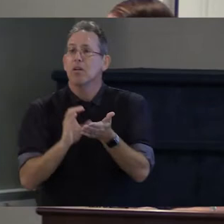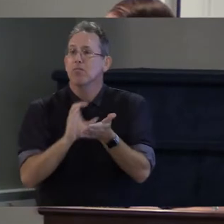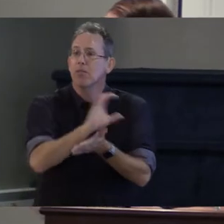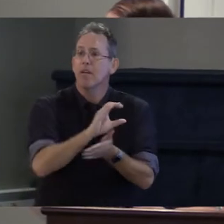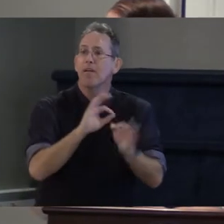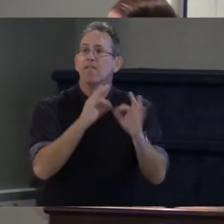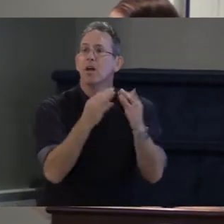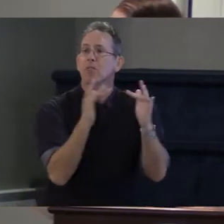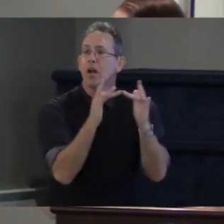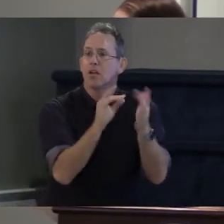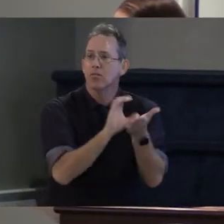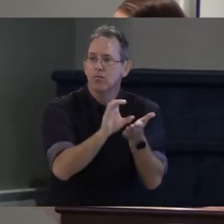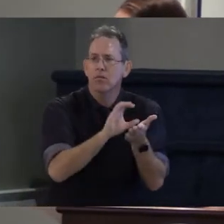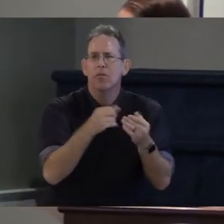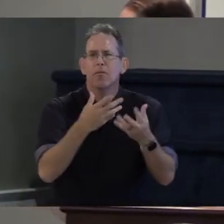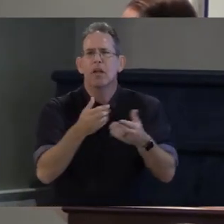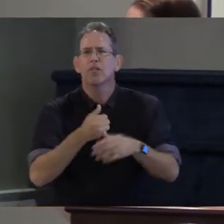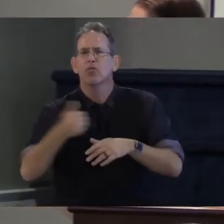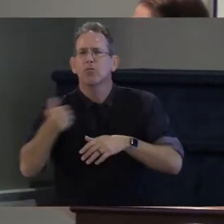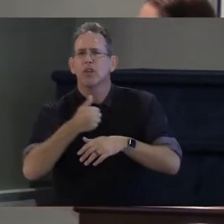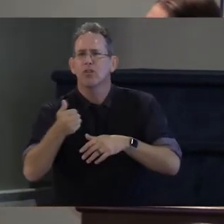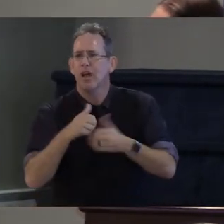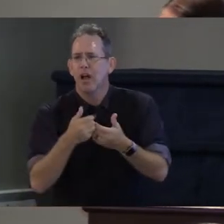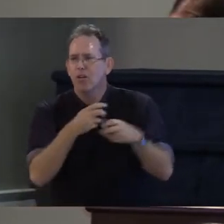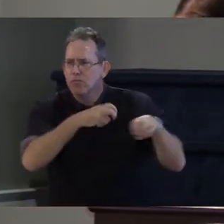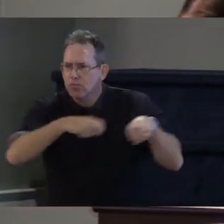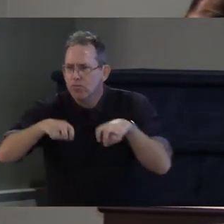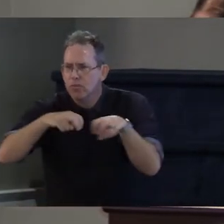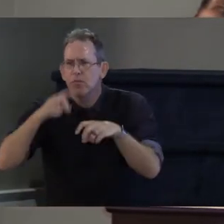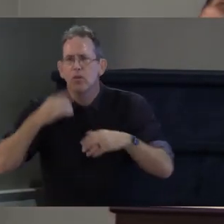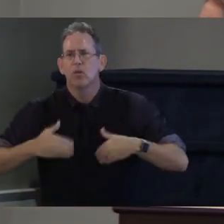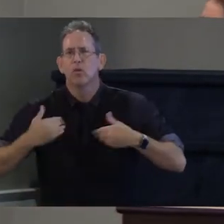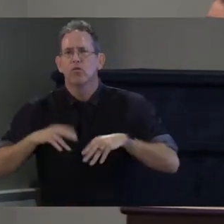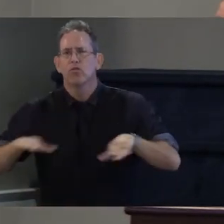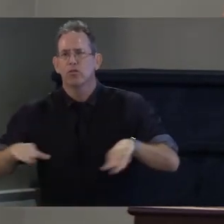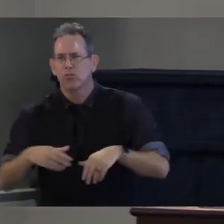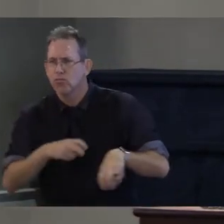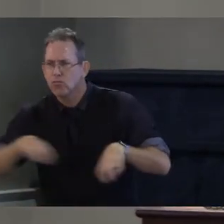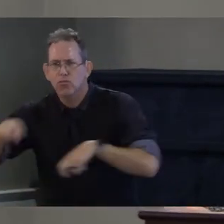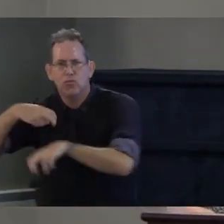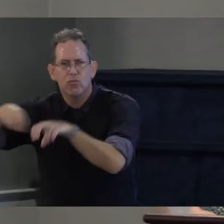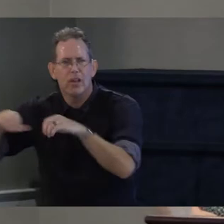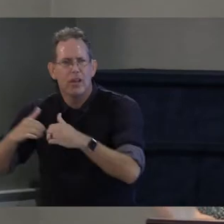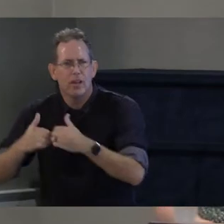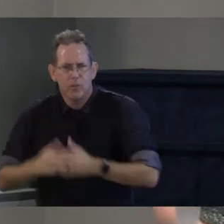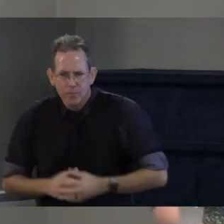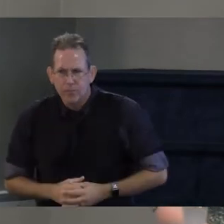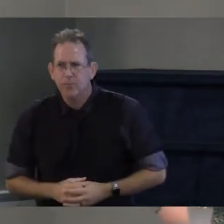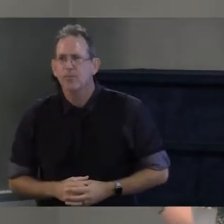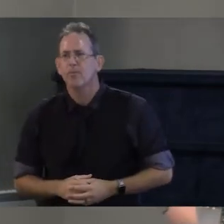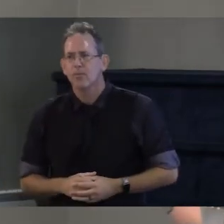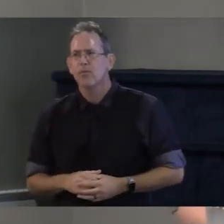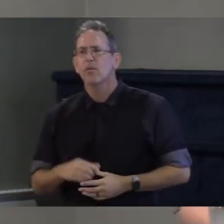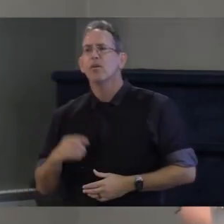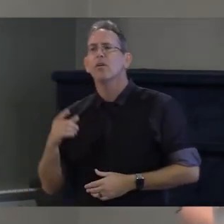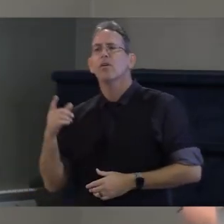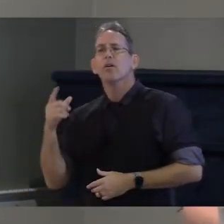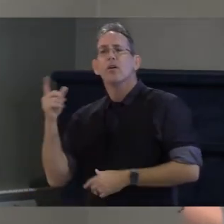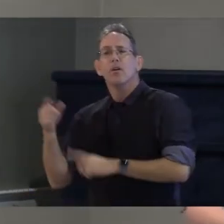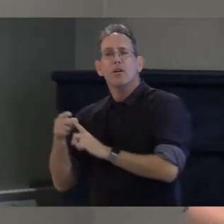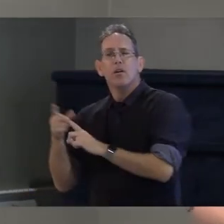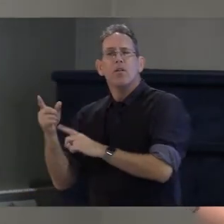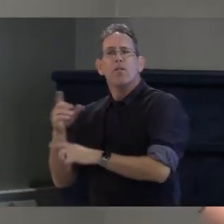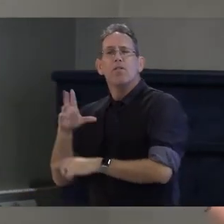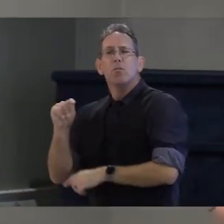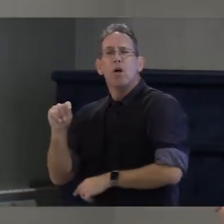issues and we also are proud to partner with Vermont coalition disability rights to kind of do a